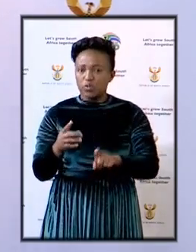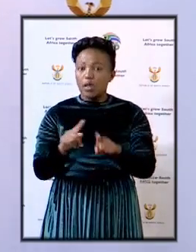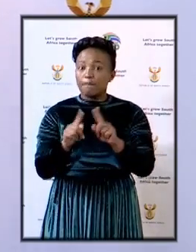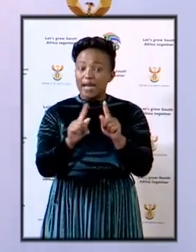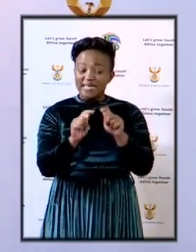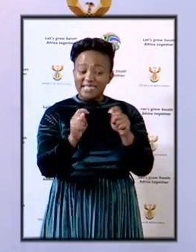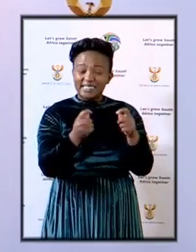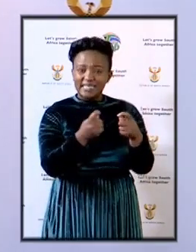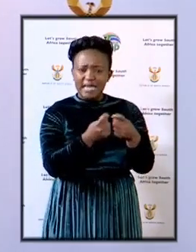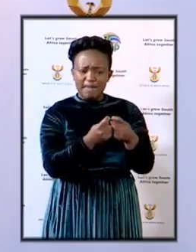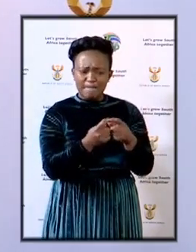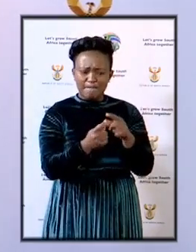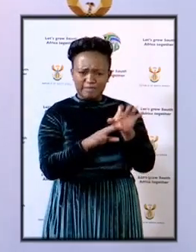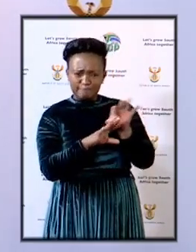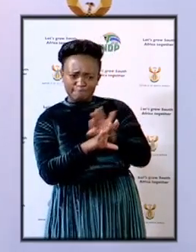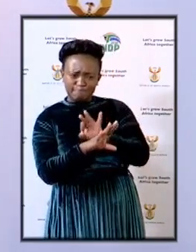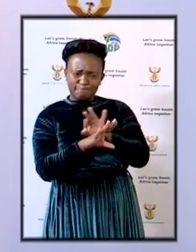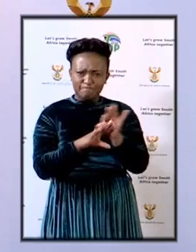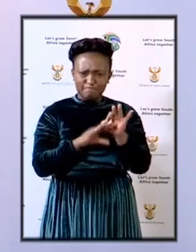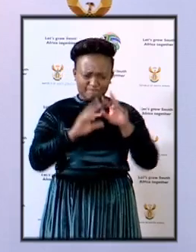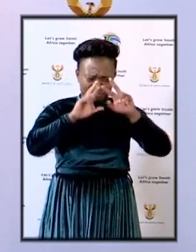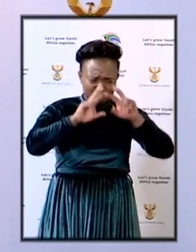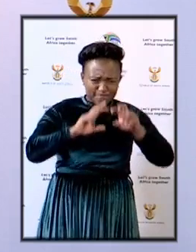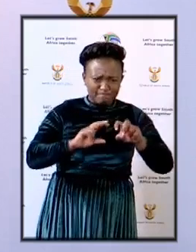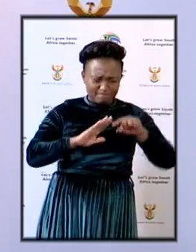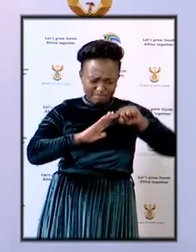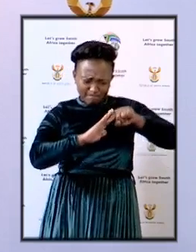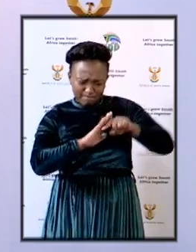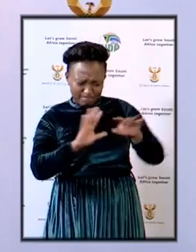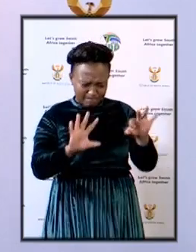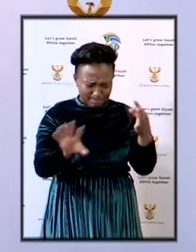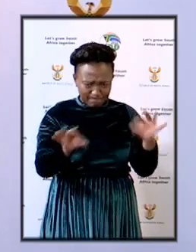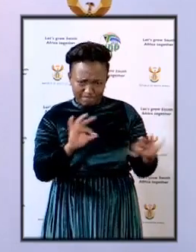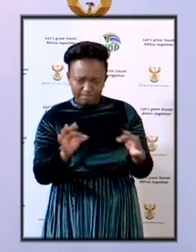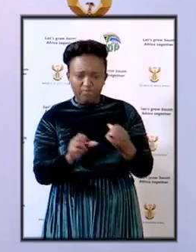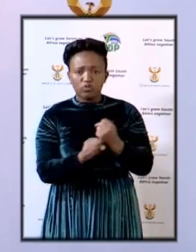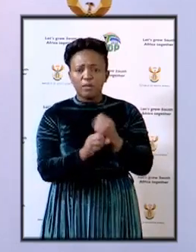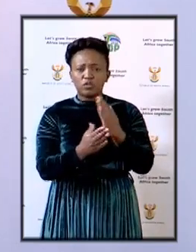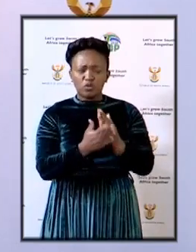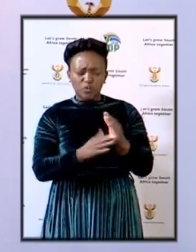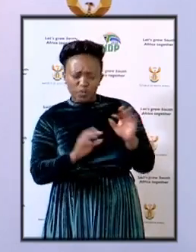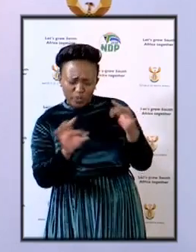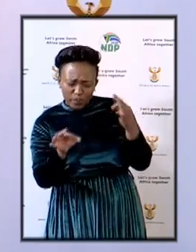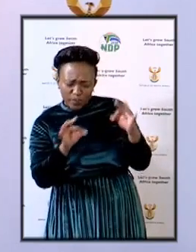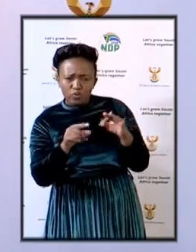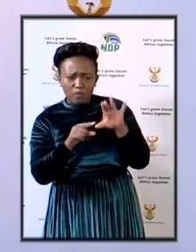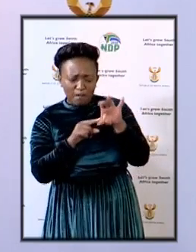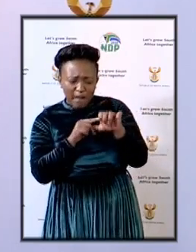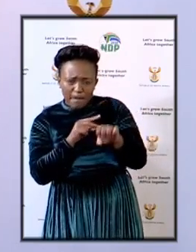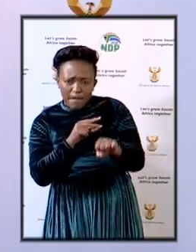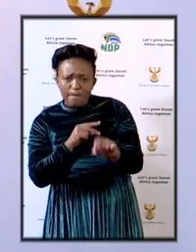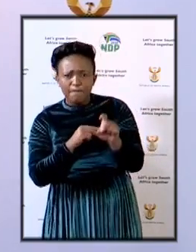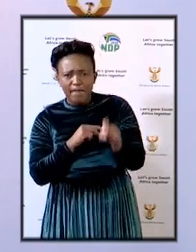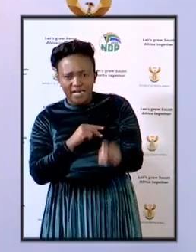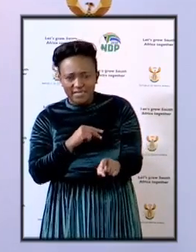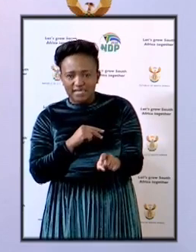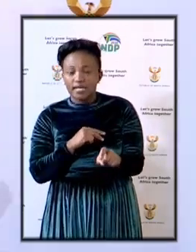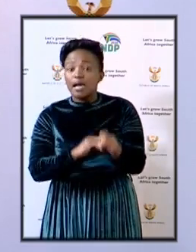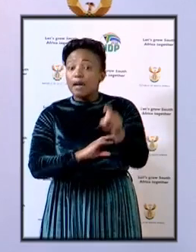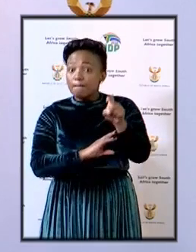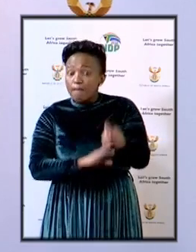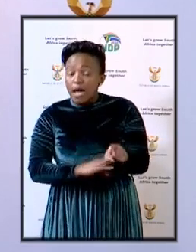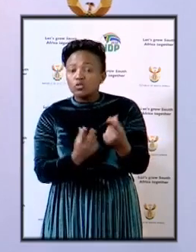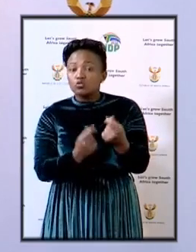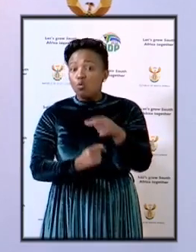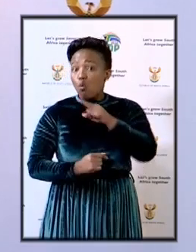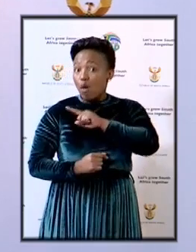meticulous and painstakingly go through all the evidence with a fine tooth comb. We have to do this